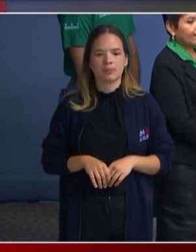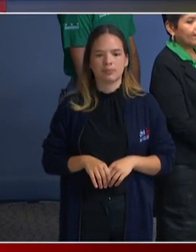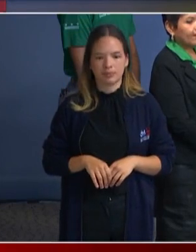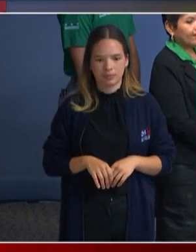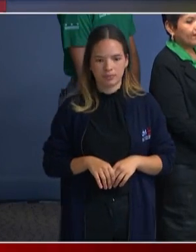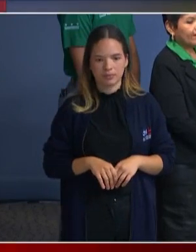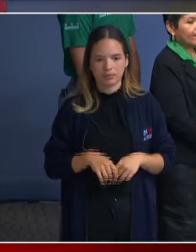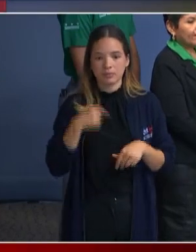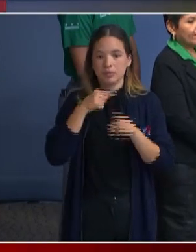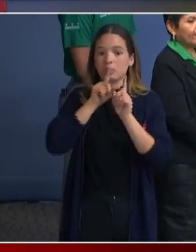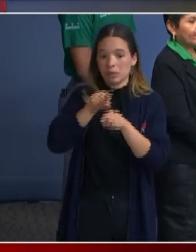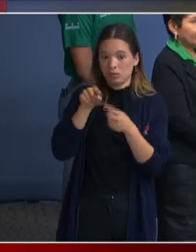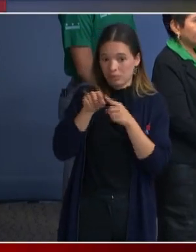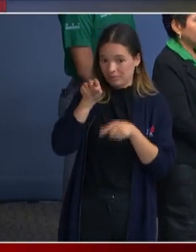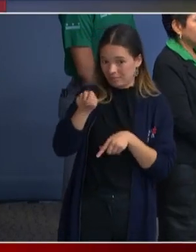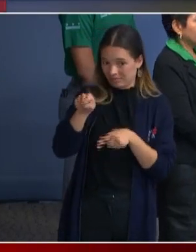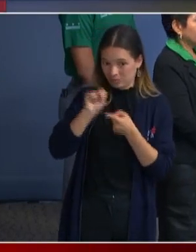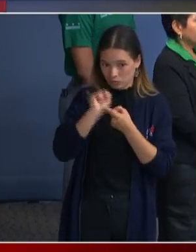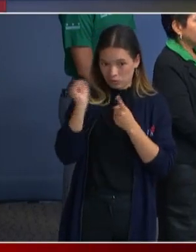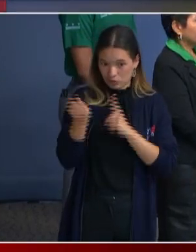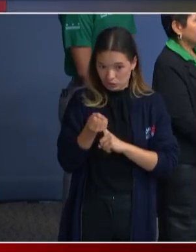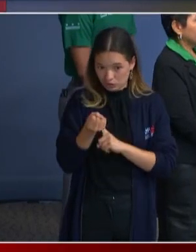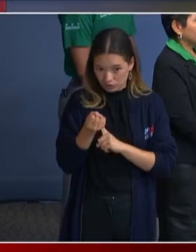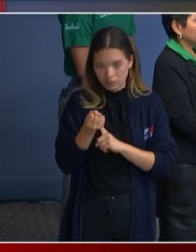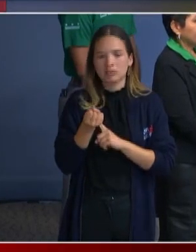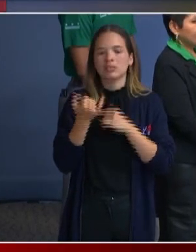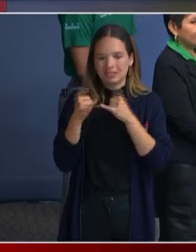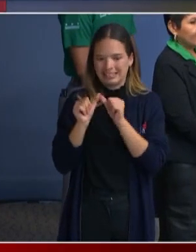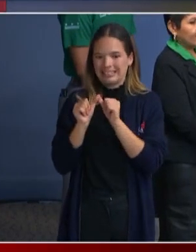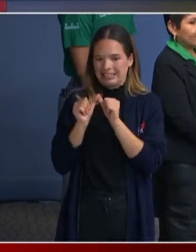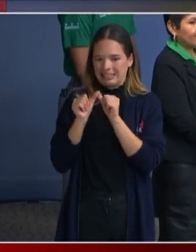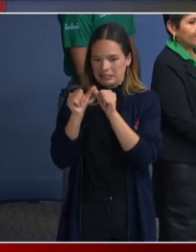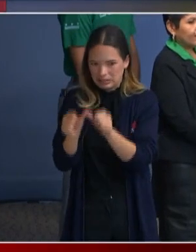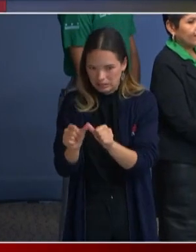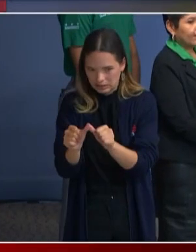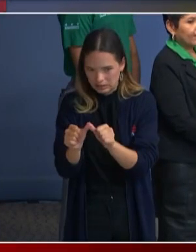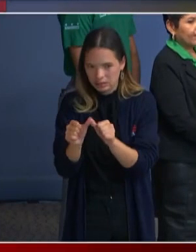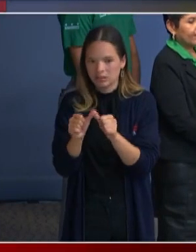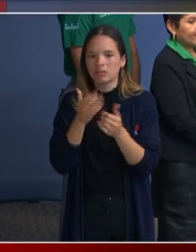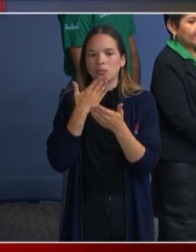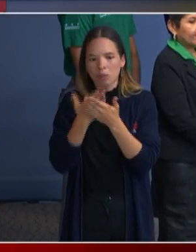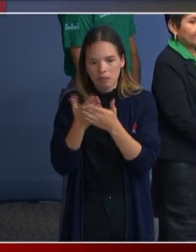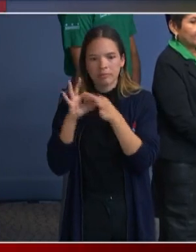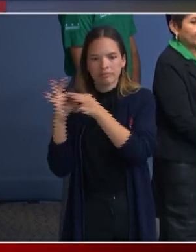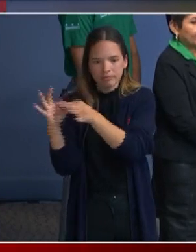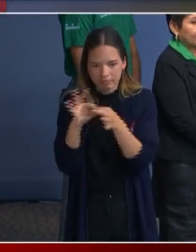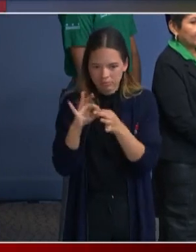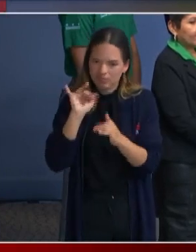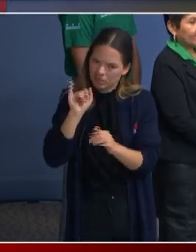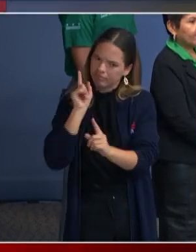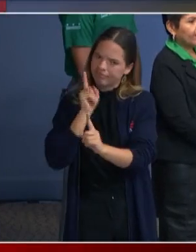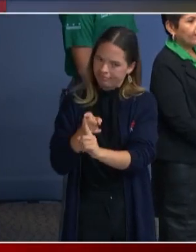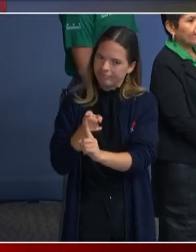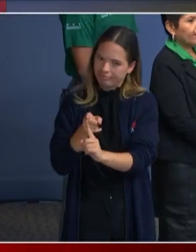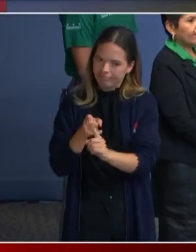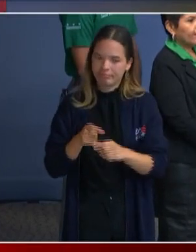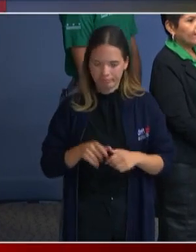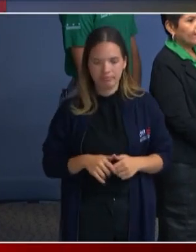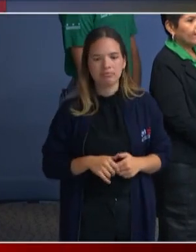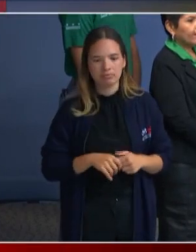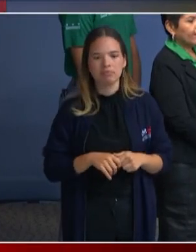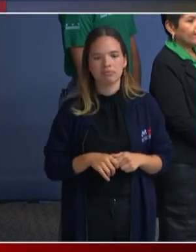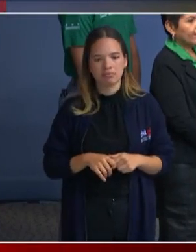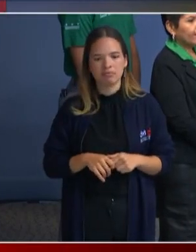is consistent and well coordinated. We, of course, do everything that is